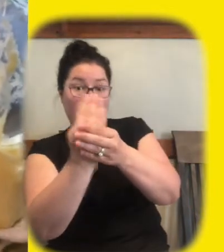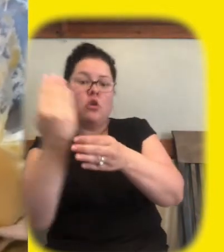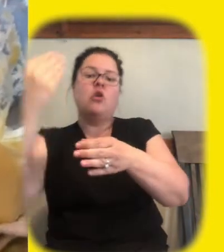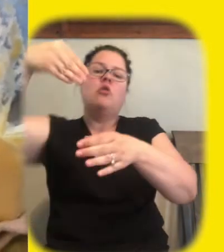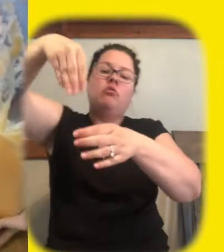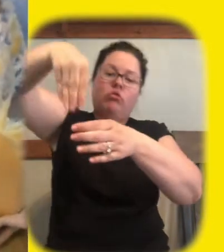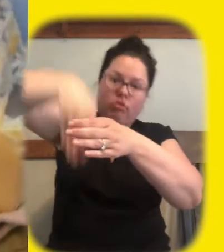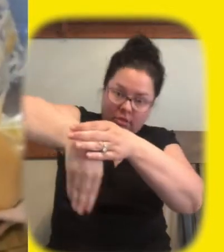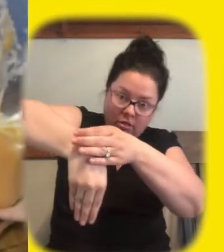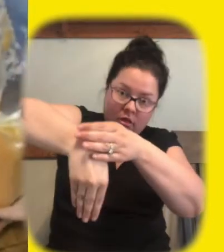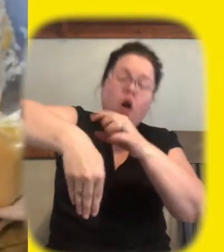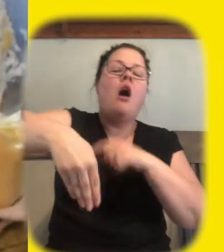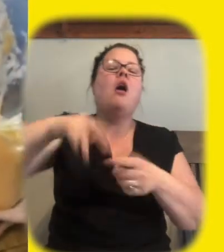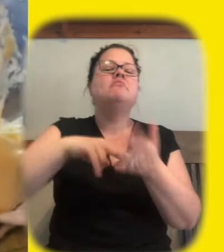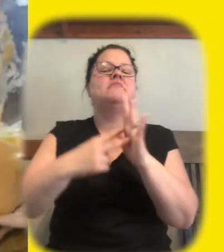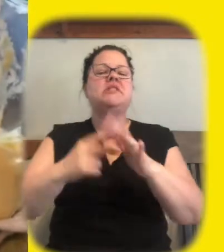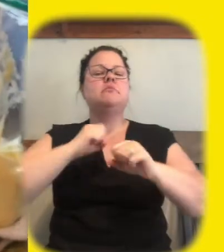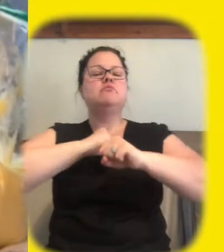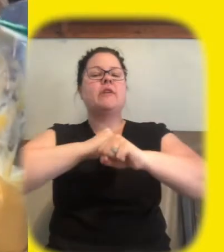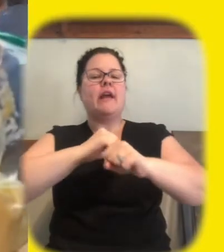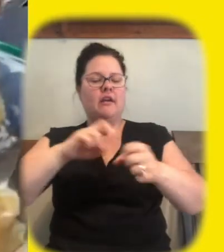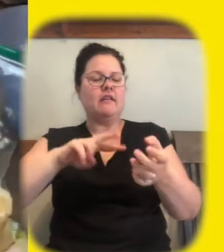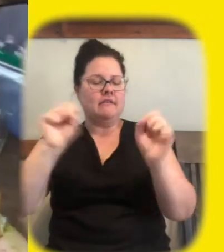so that we don't waste it